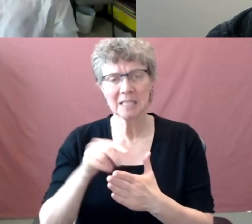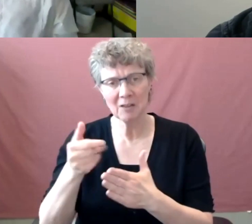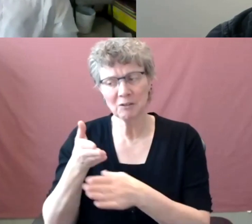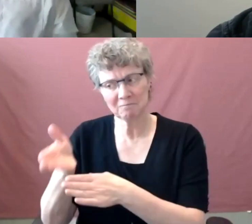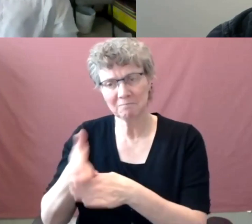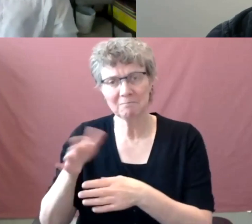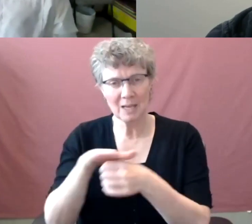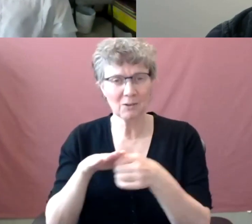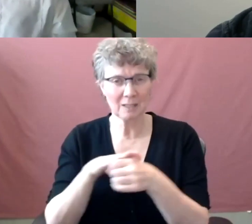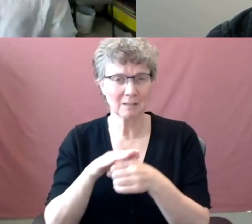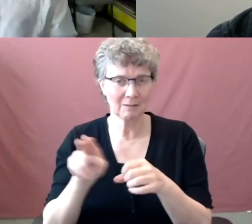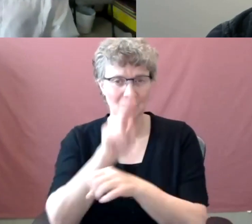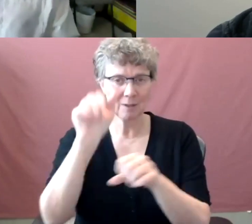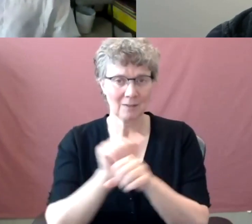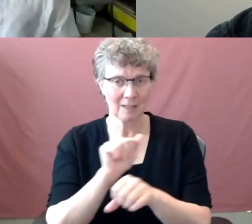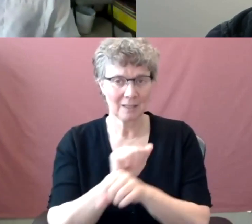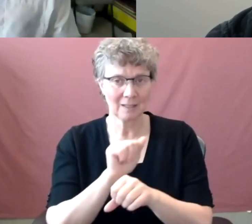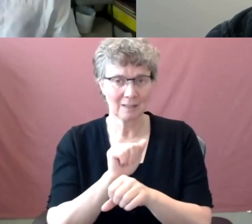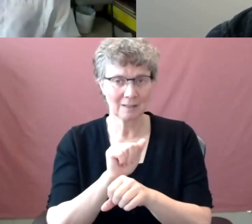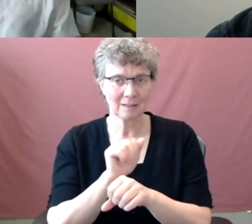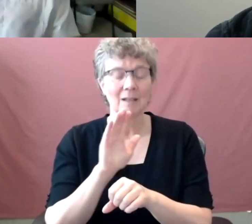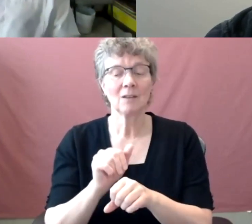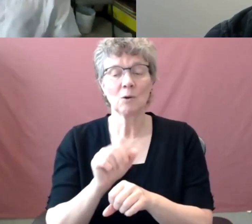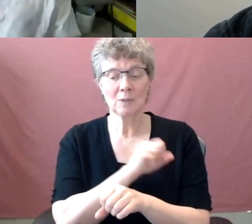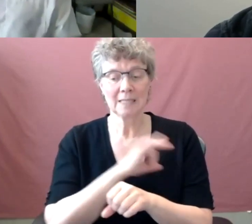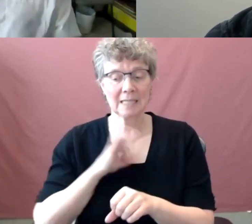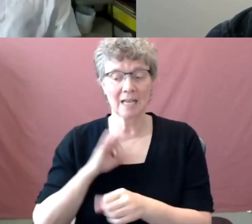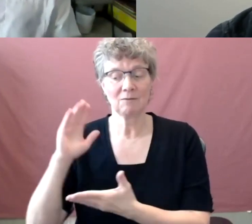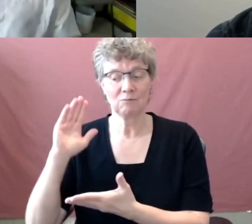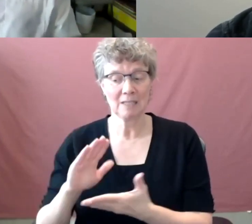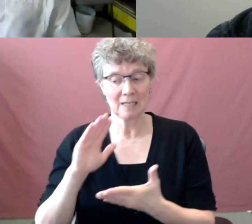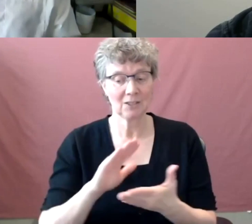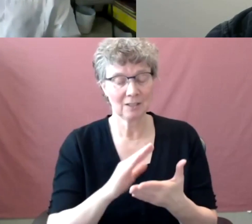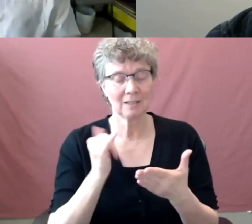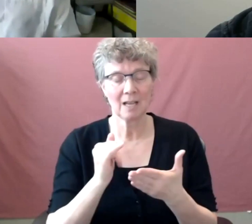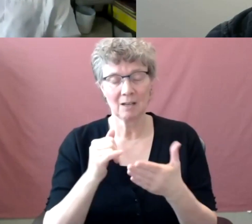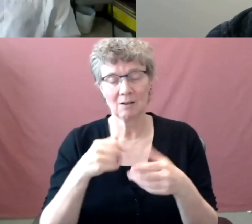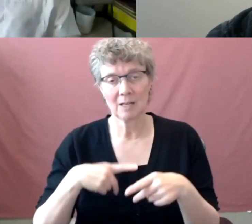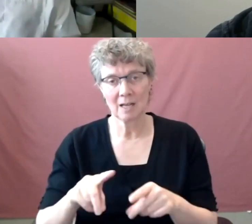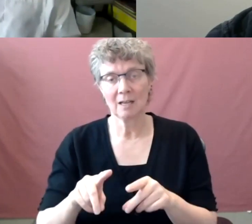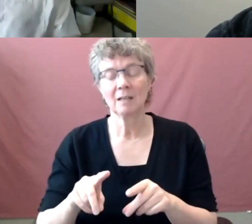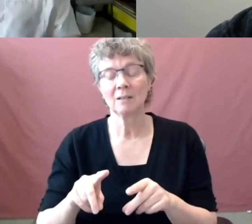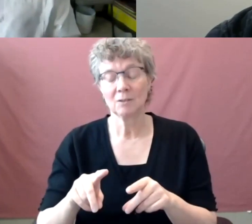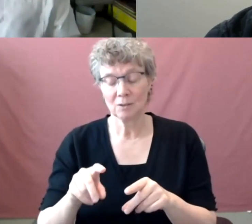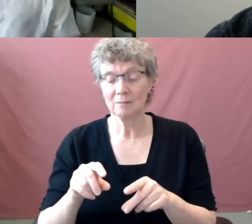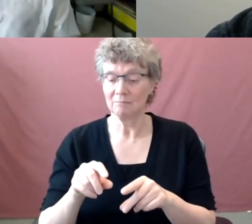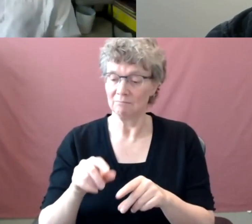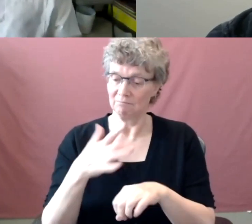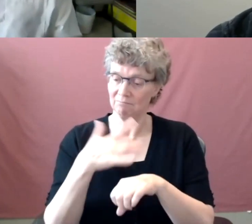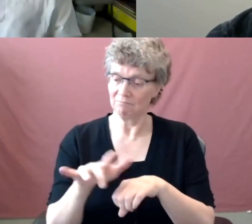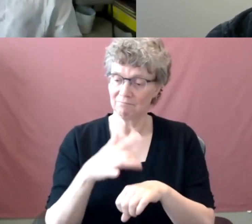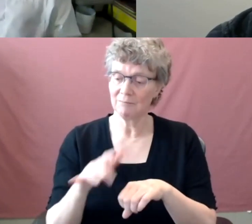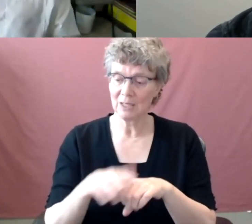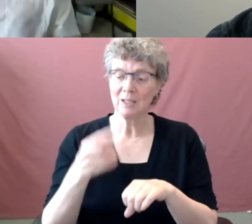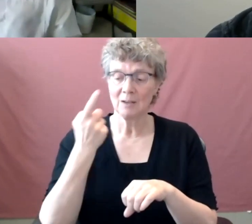that that does allow now the space as we work through the discovery and process redesign. Um, phases of the project and